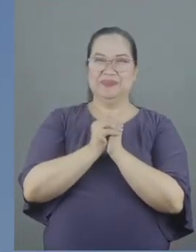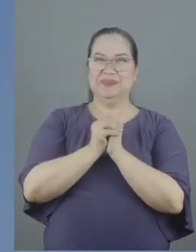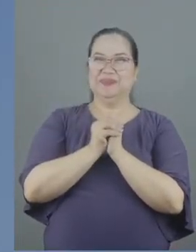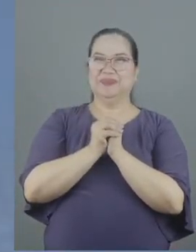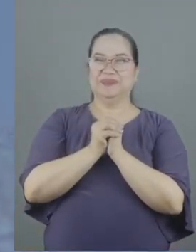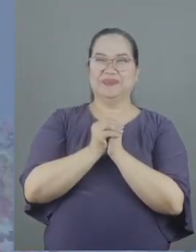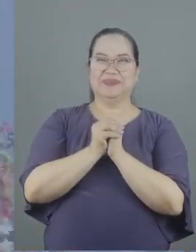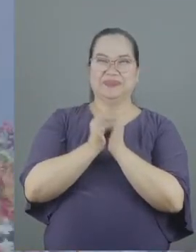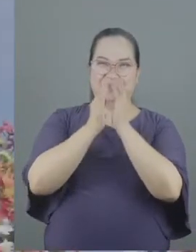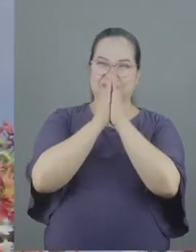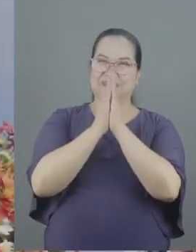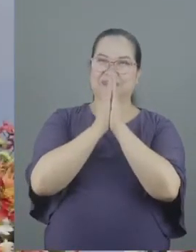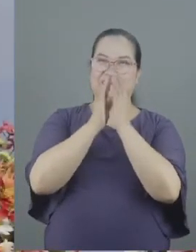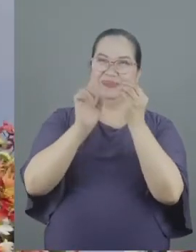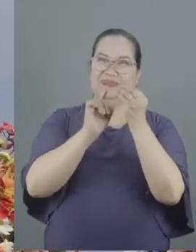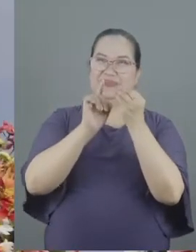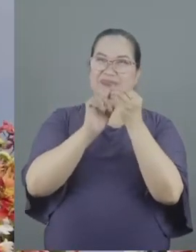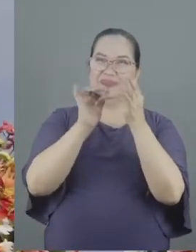Let's pray about that.